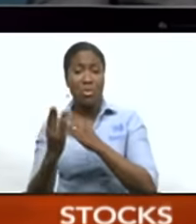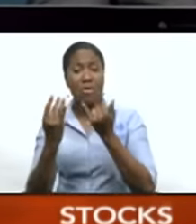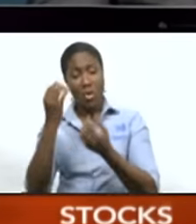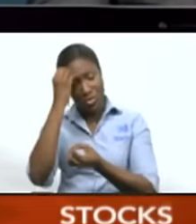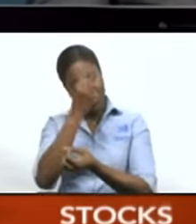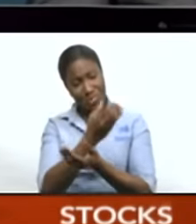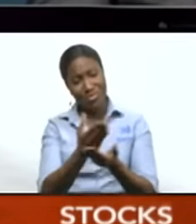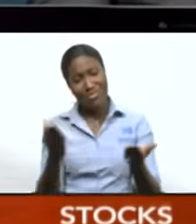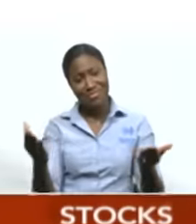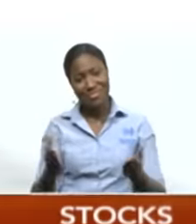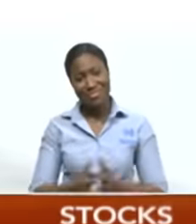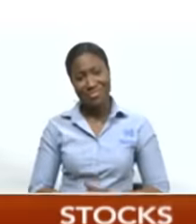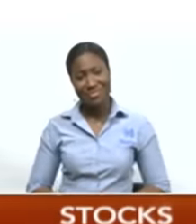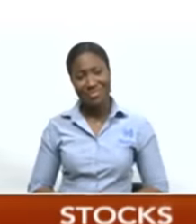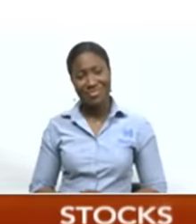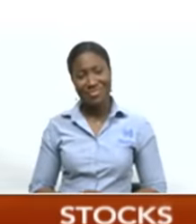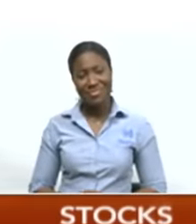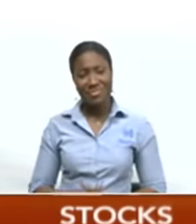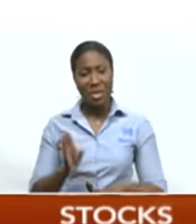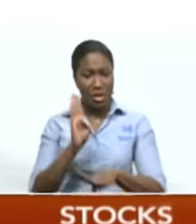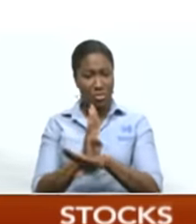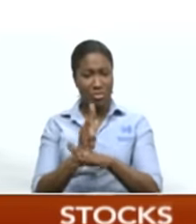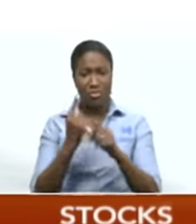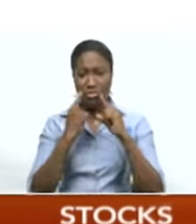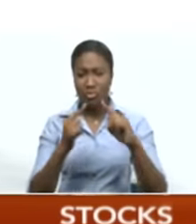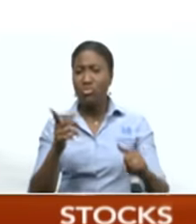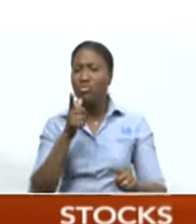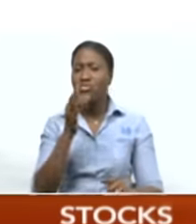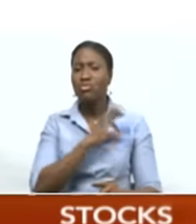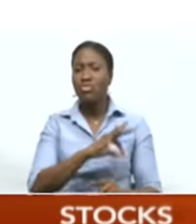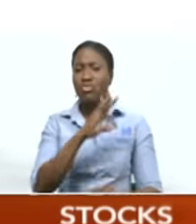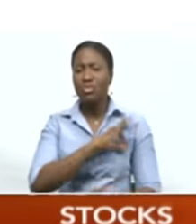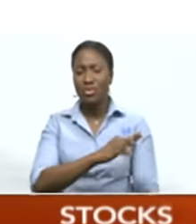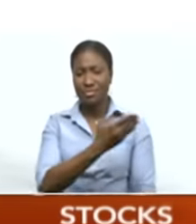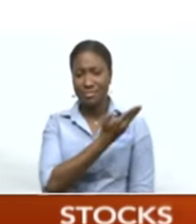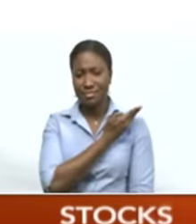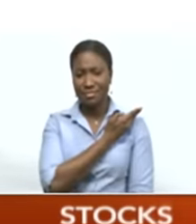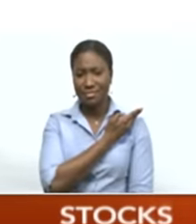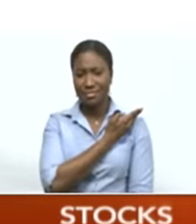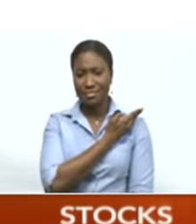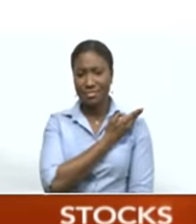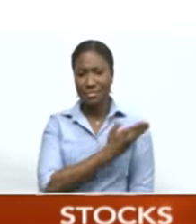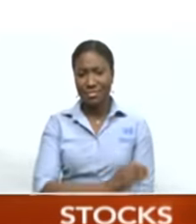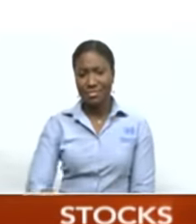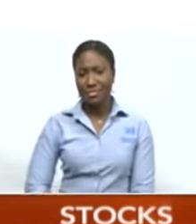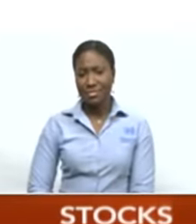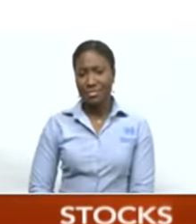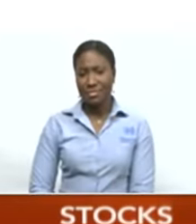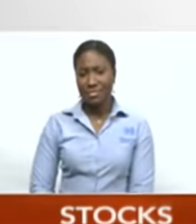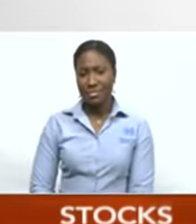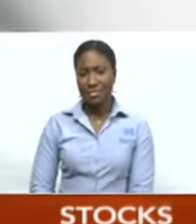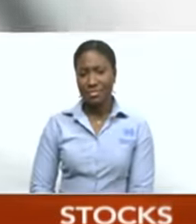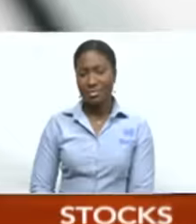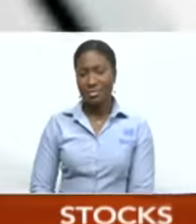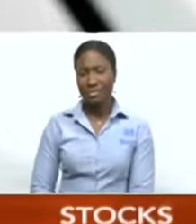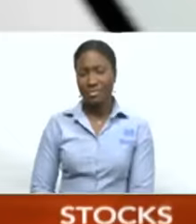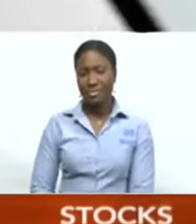in tonight's Business Watch. Business Watch. Brought to you by Endcash. Scan, pay, done.